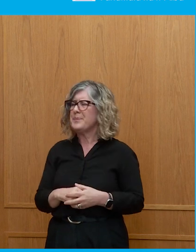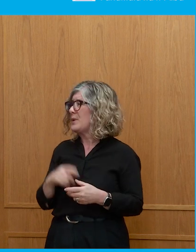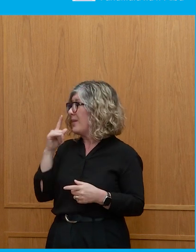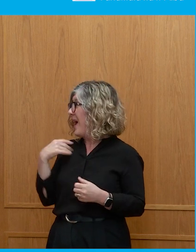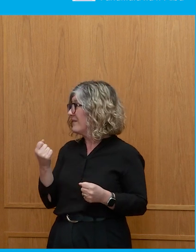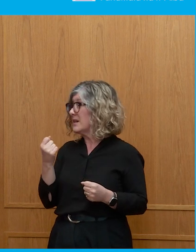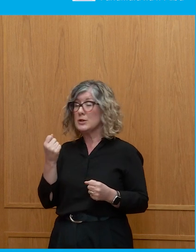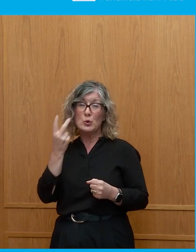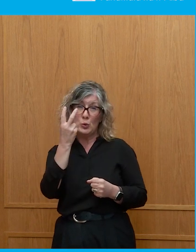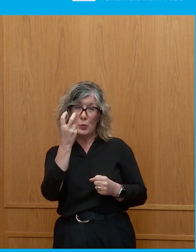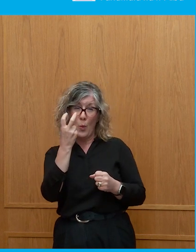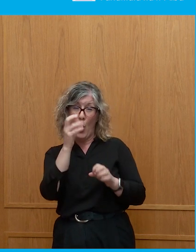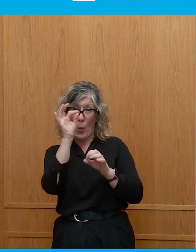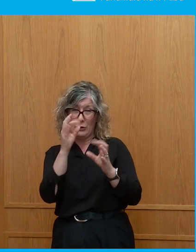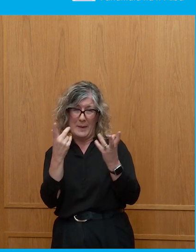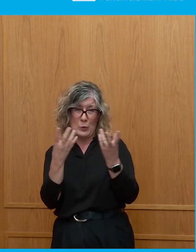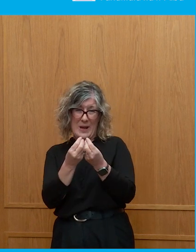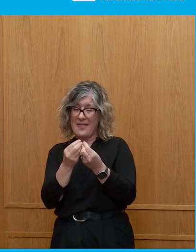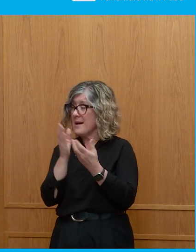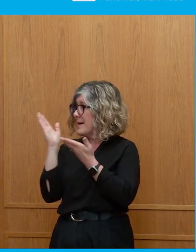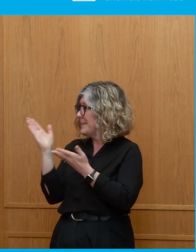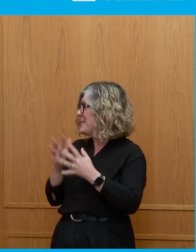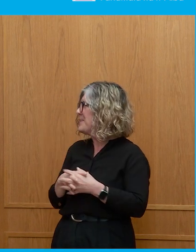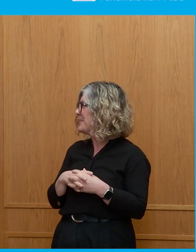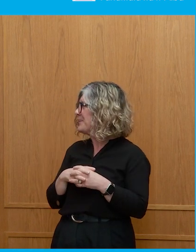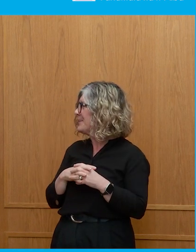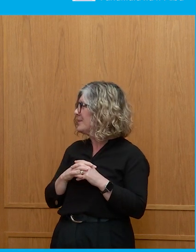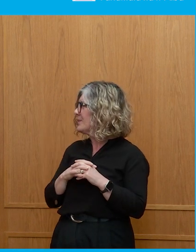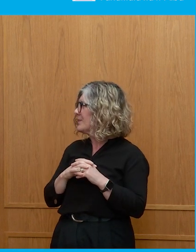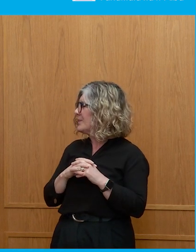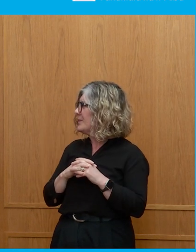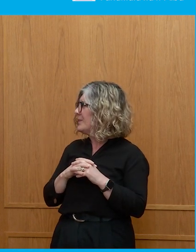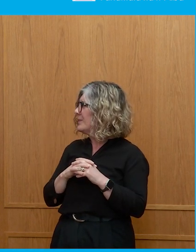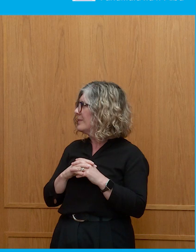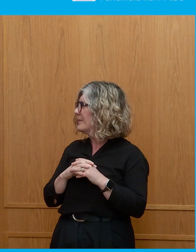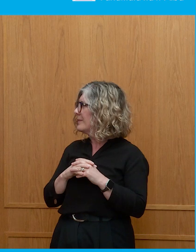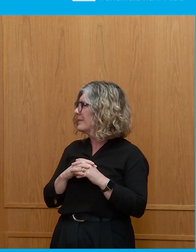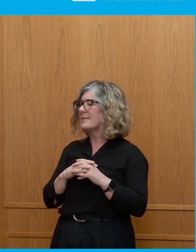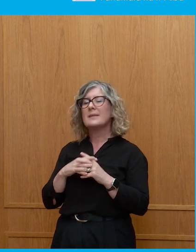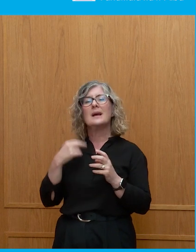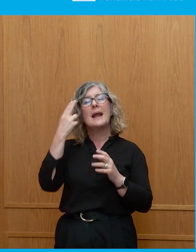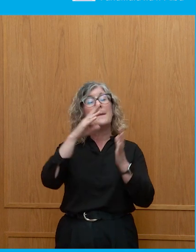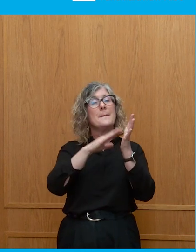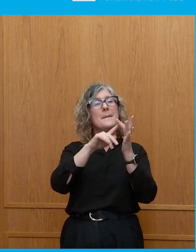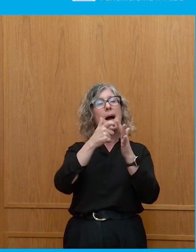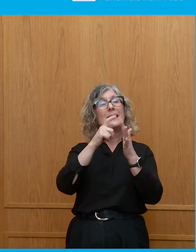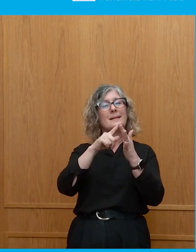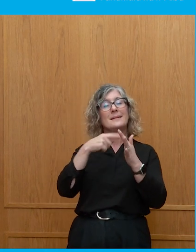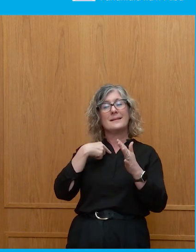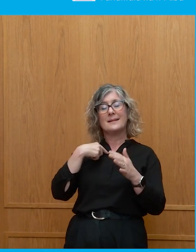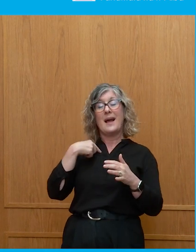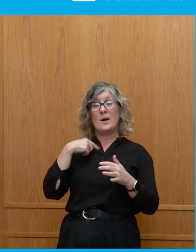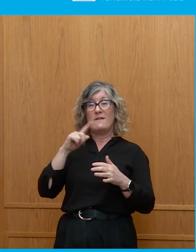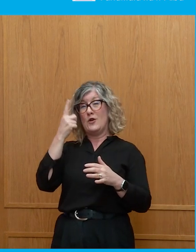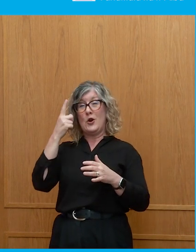just here. So from this gentleman first. Okay, thank you. My name is Mike, and I was involved in my first electioneering in the